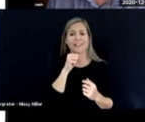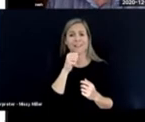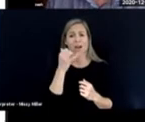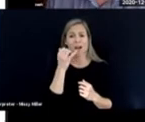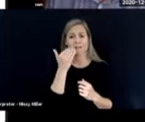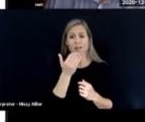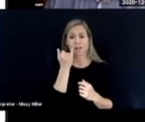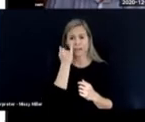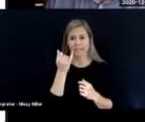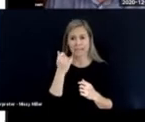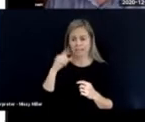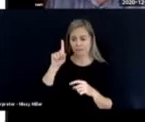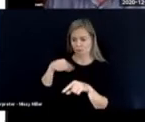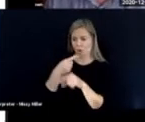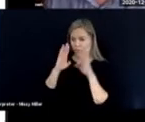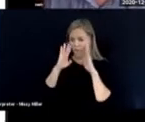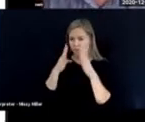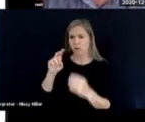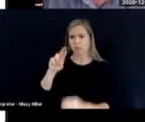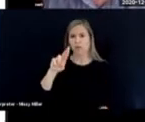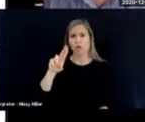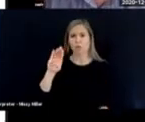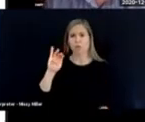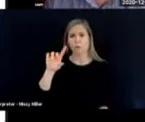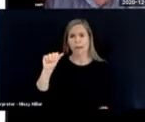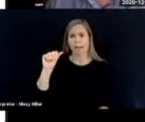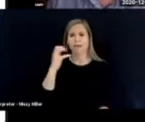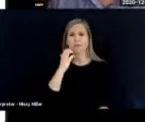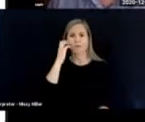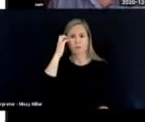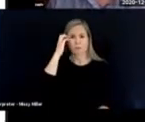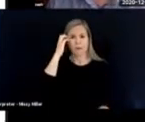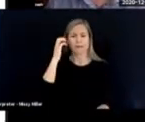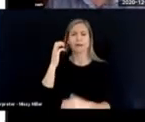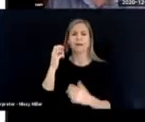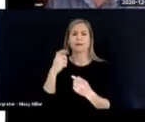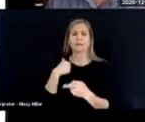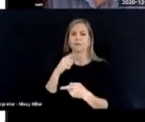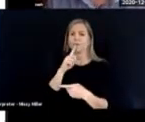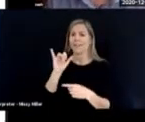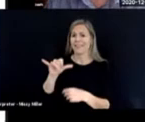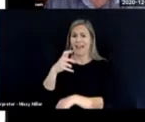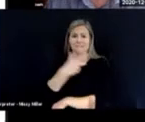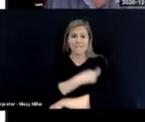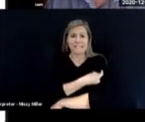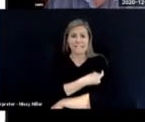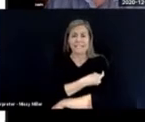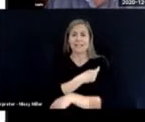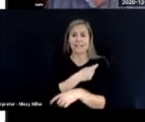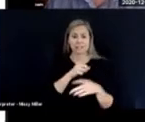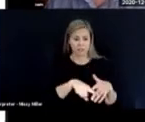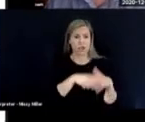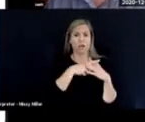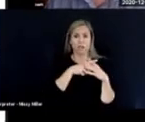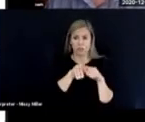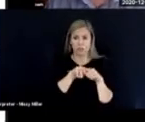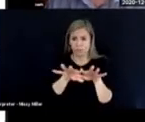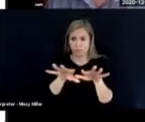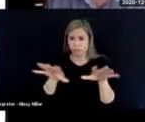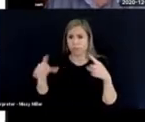It wasn't a good idea to focus only on rubella syndrome because by then the vaccine was